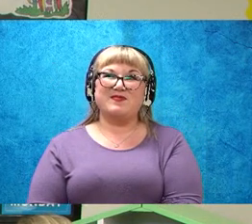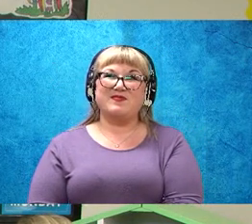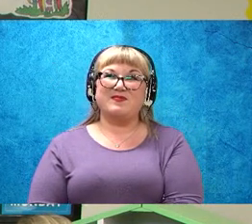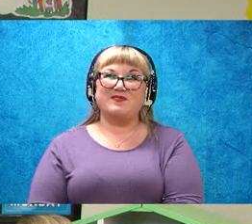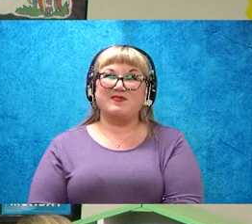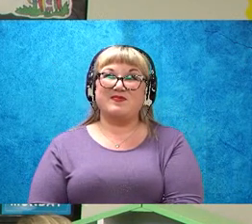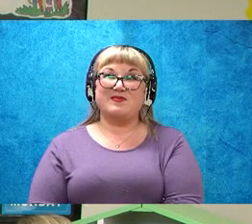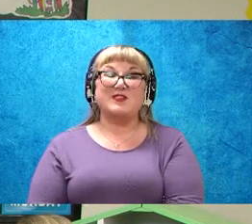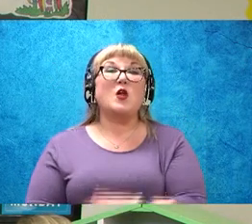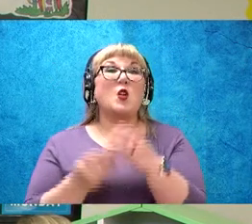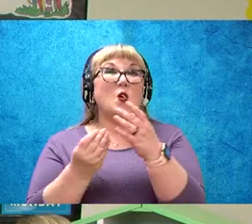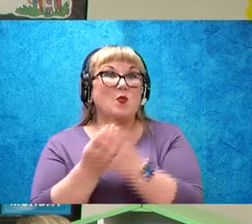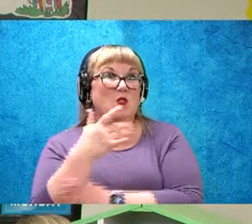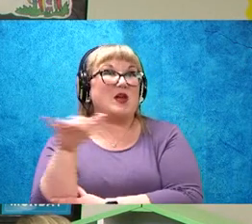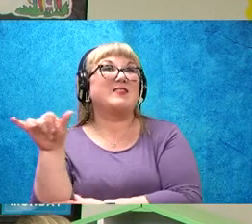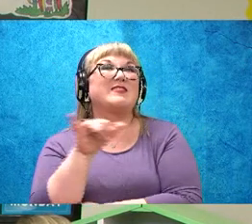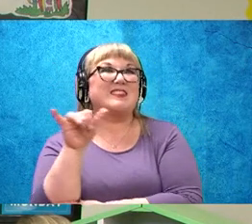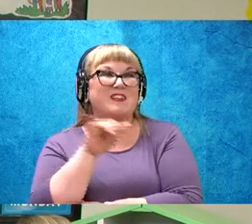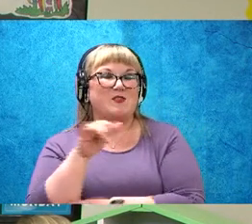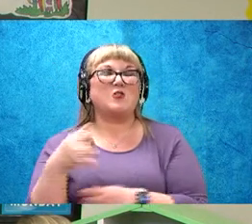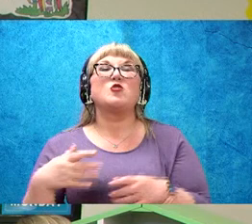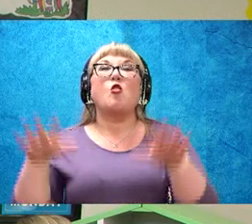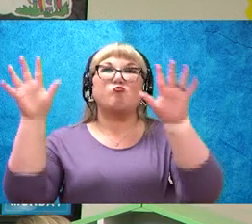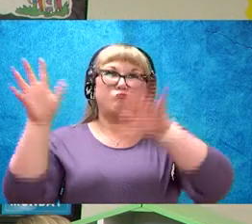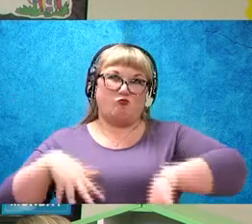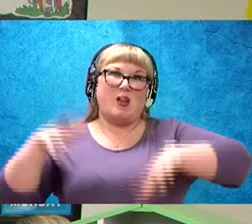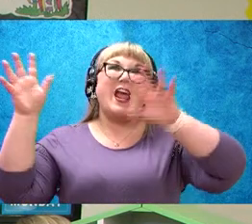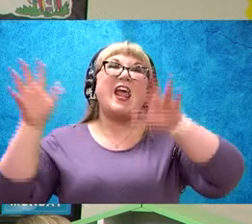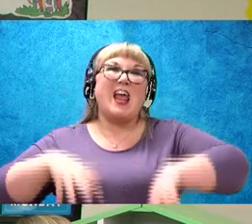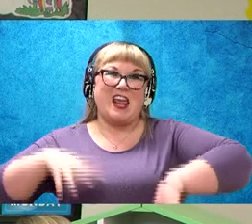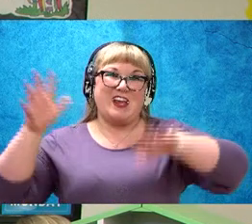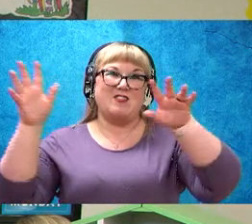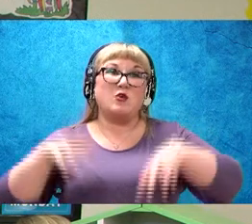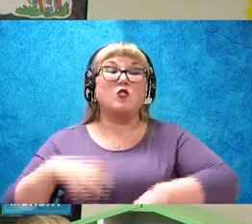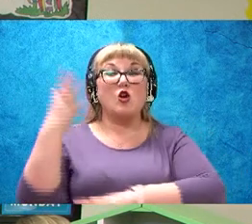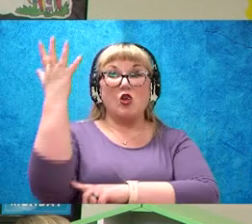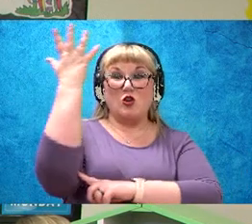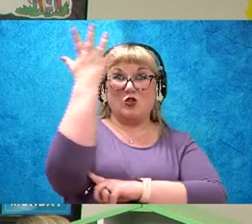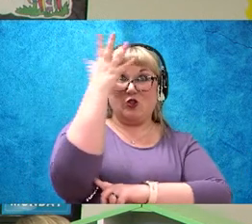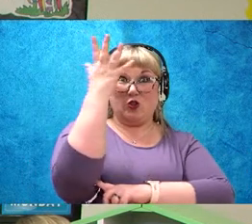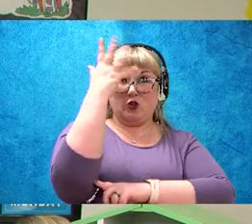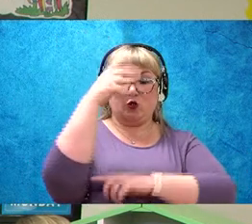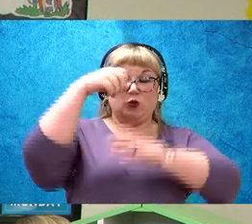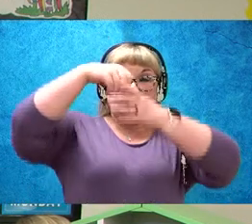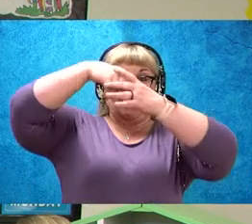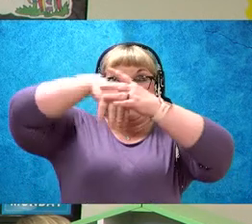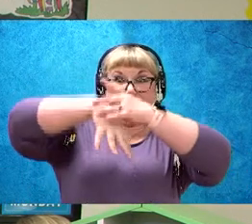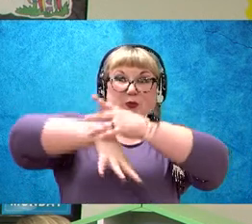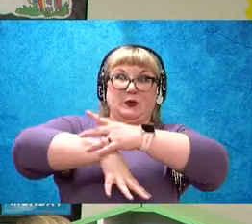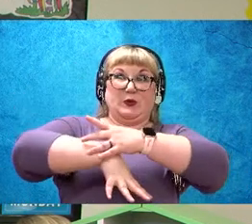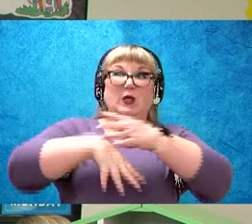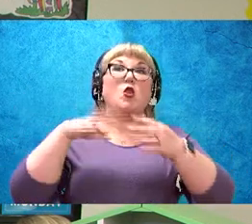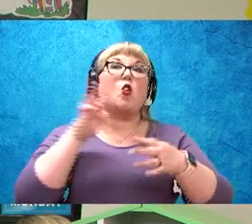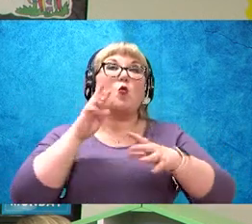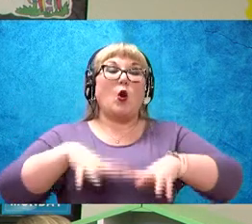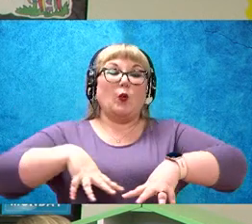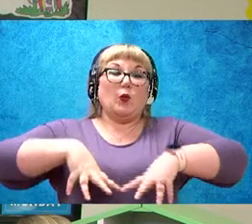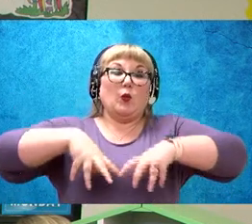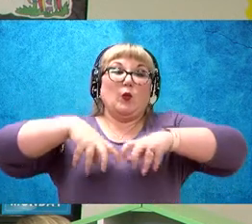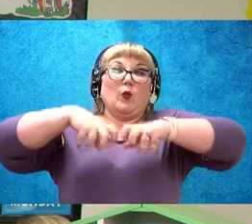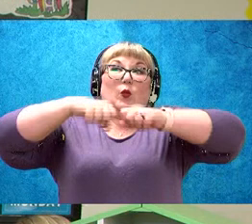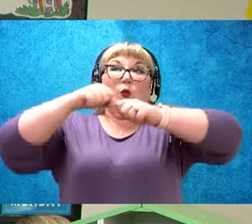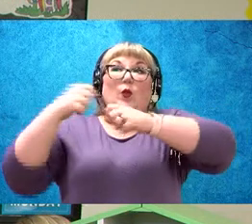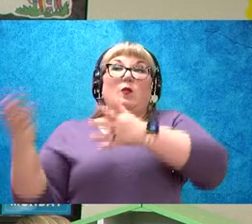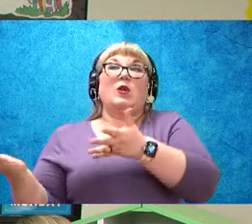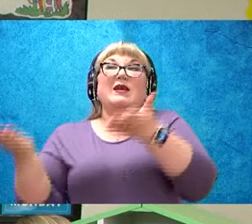Spring also brings rain showers. The tree's roots soak up water and carry it to all parts of